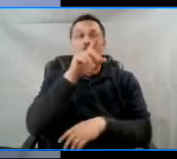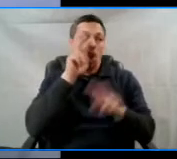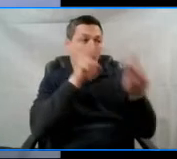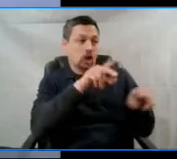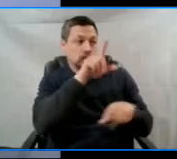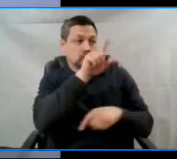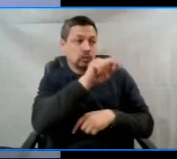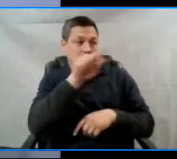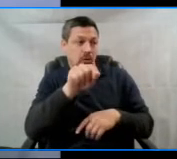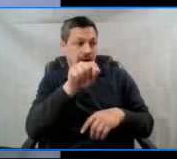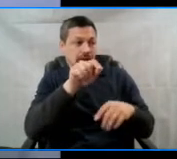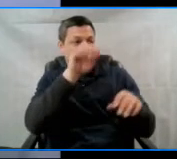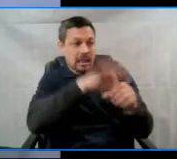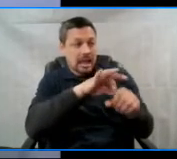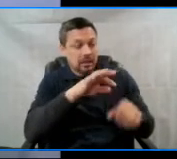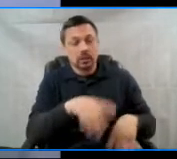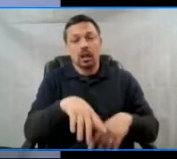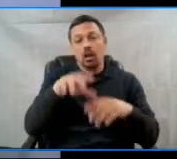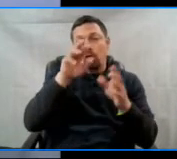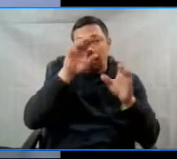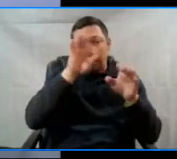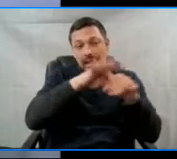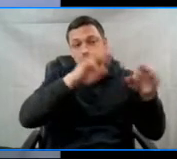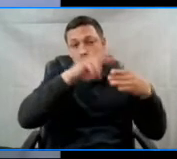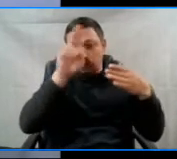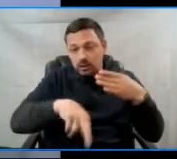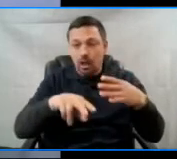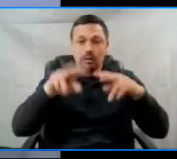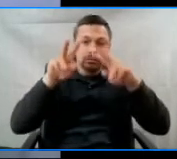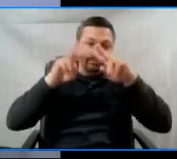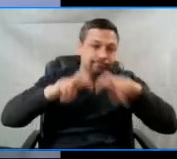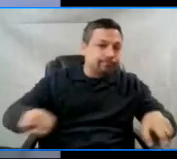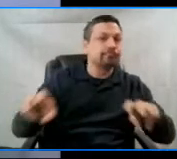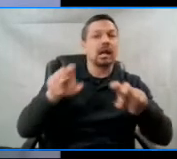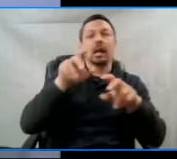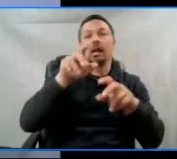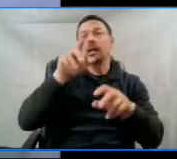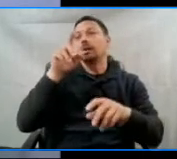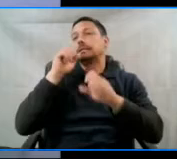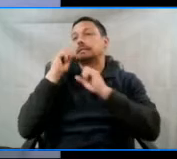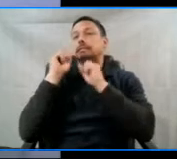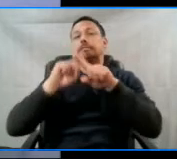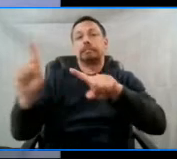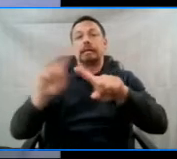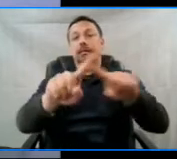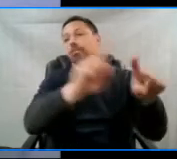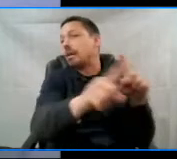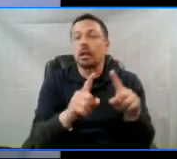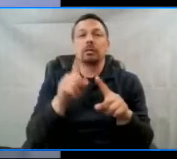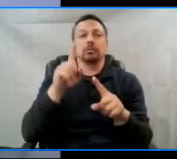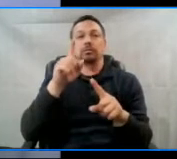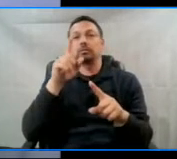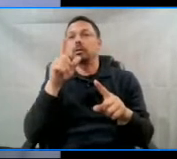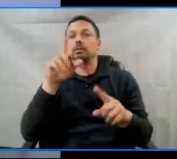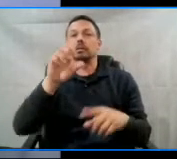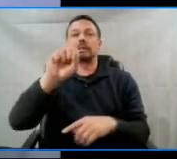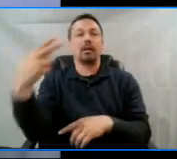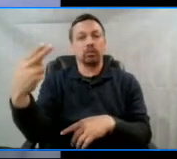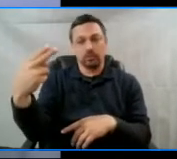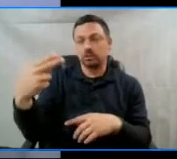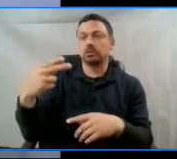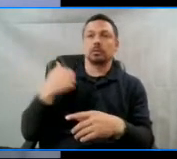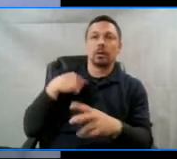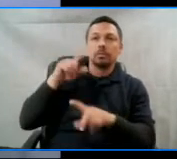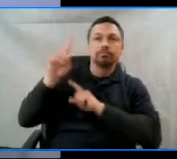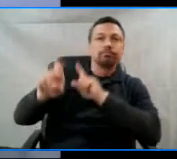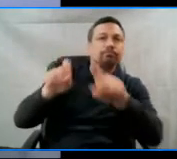results, and doing extensive interviews with dozens of stakeholders from across the progressive ballot measure ecosystem. And we can